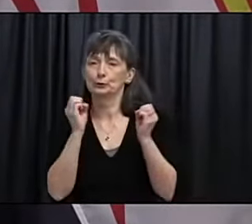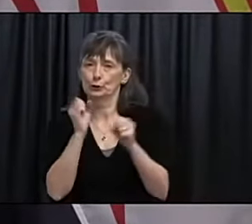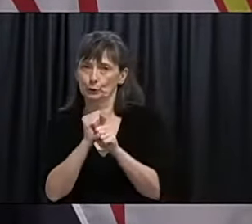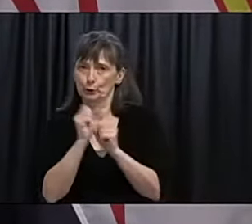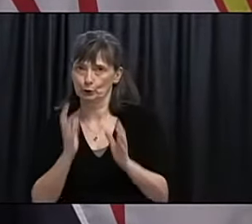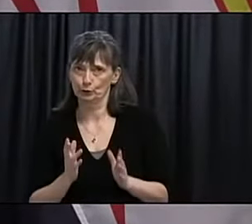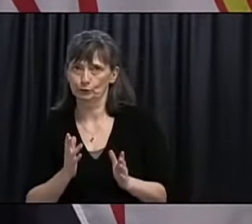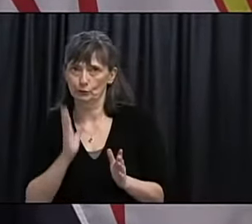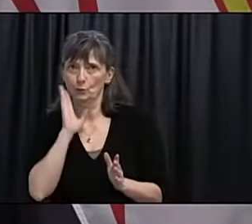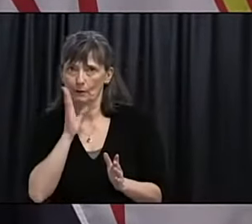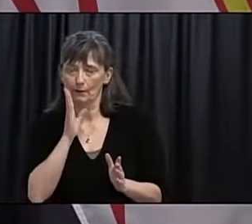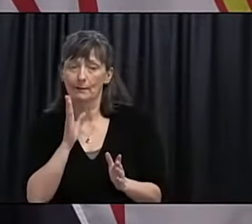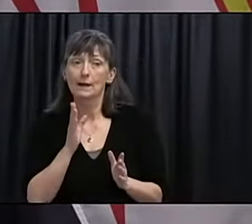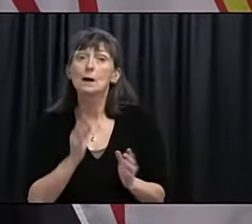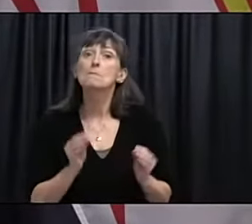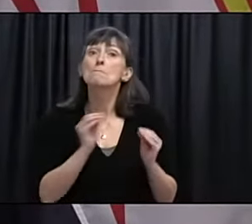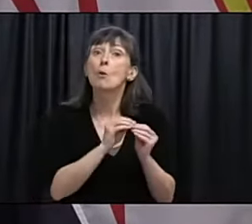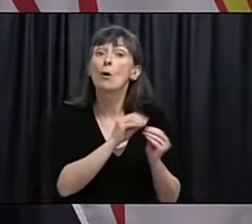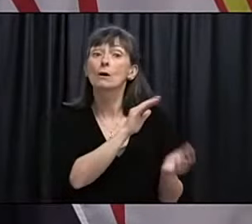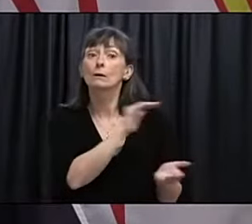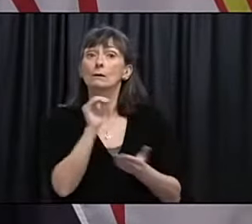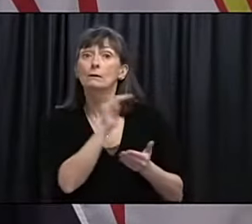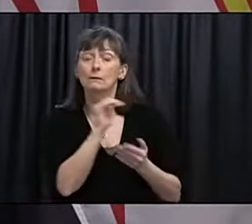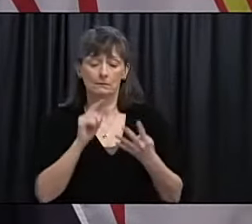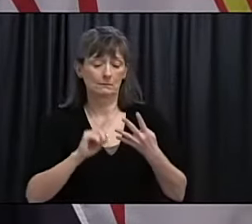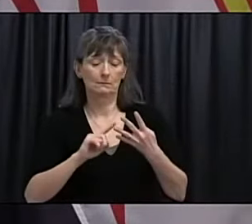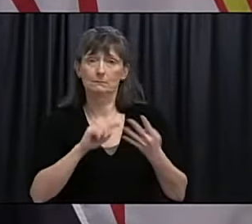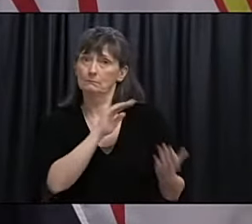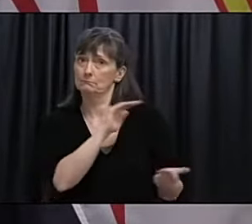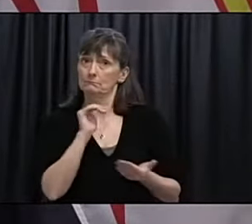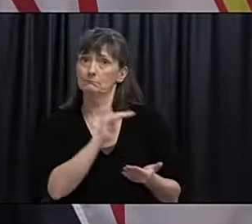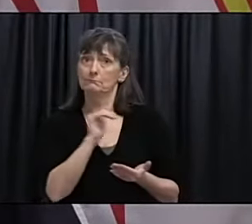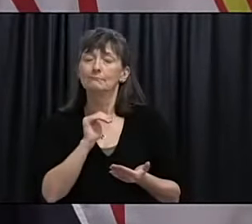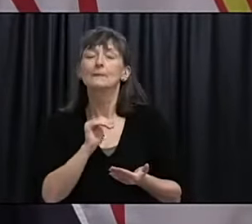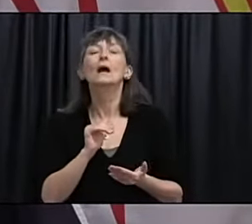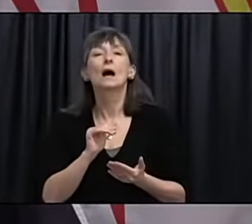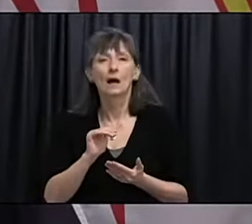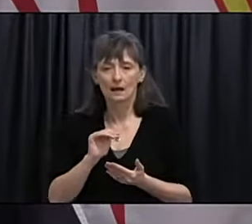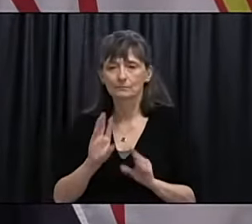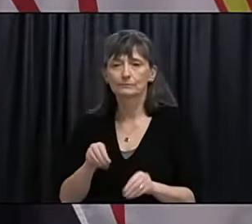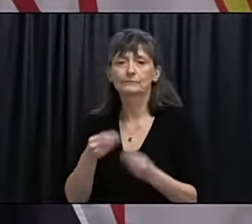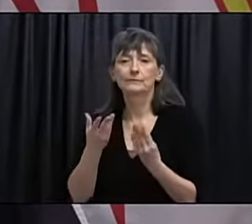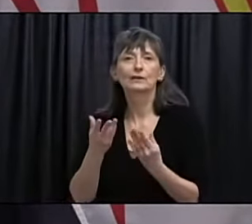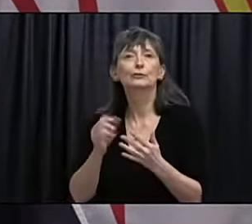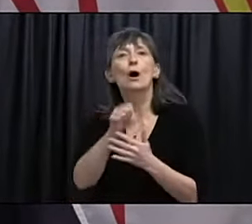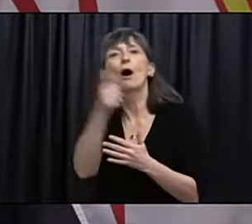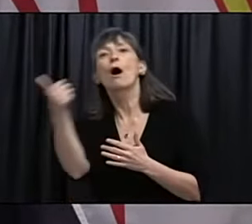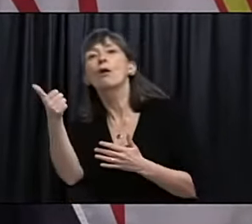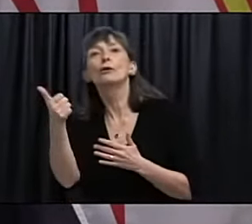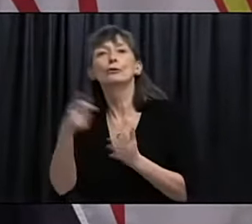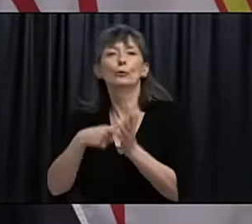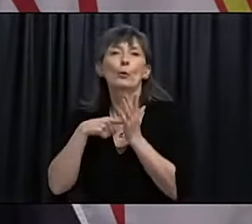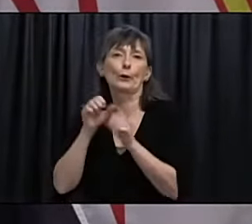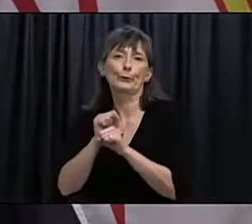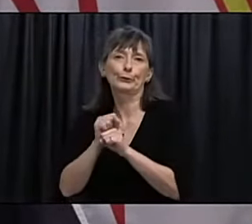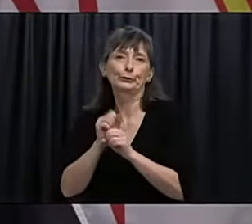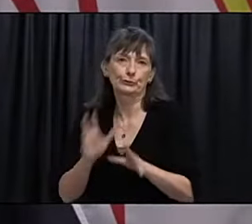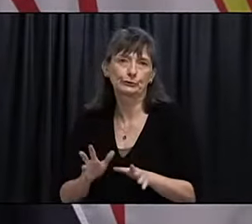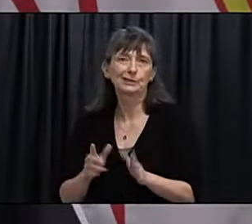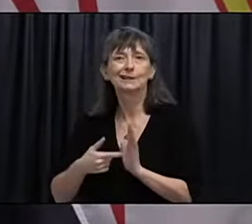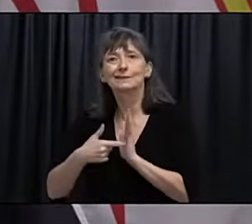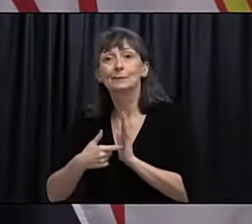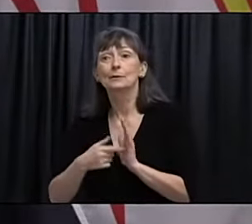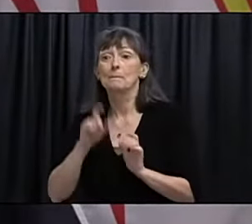as we move through and as we get more AstraZeneca, then we'll be offering it to those who essentially have to